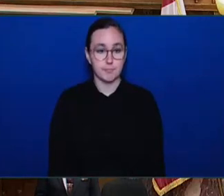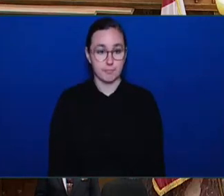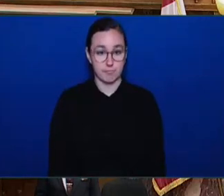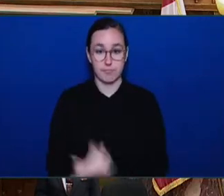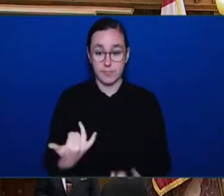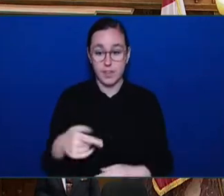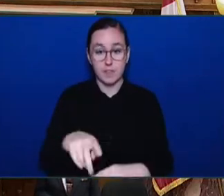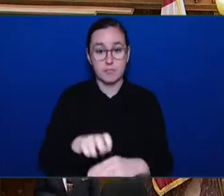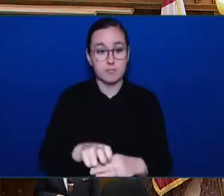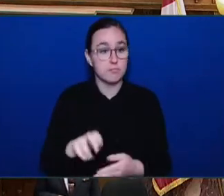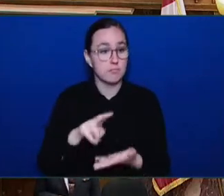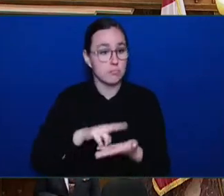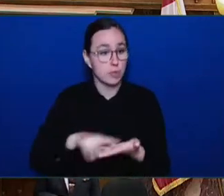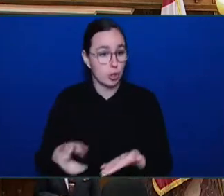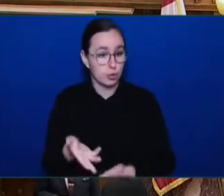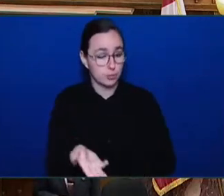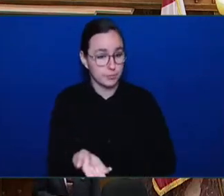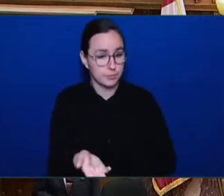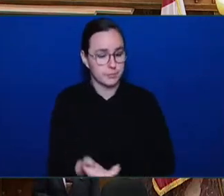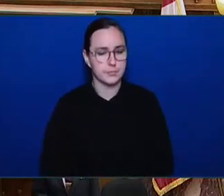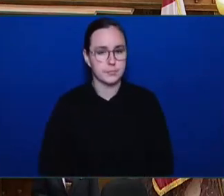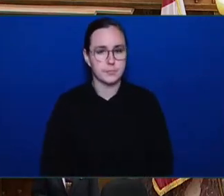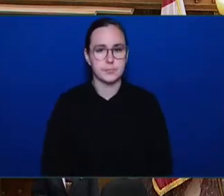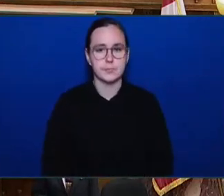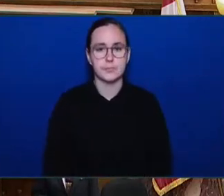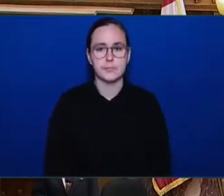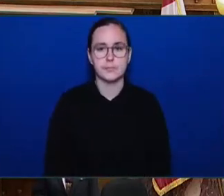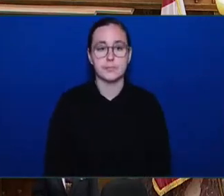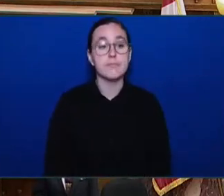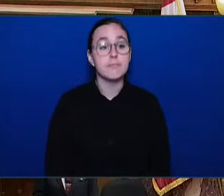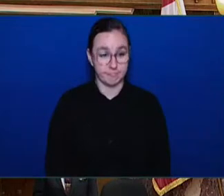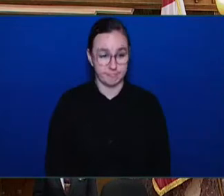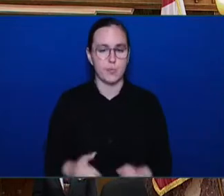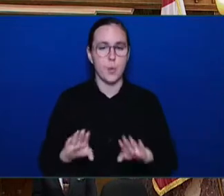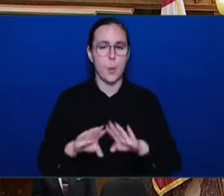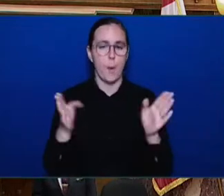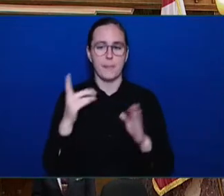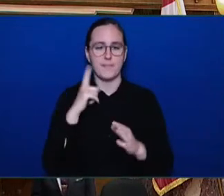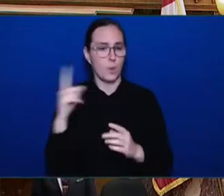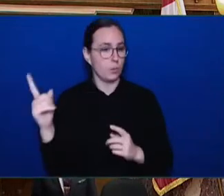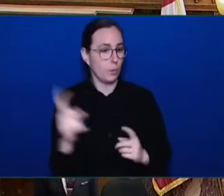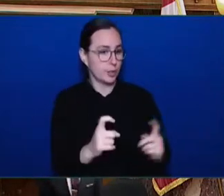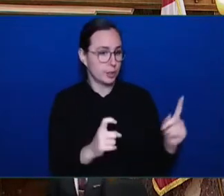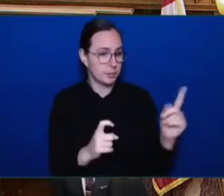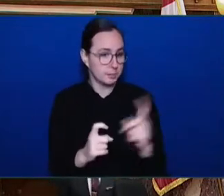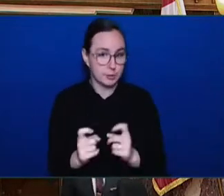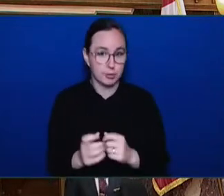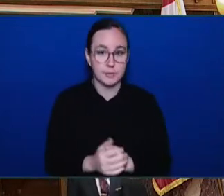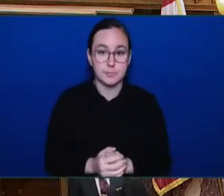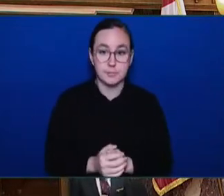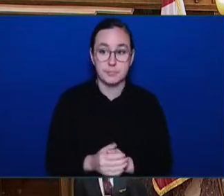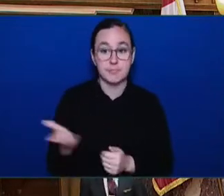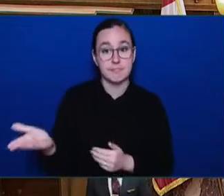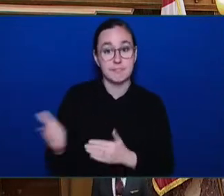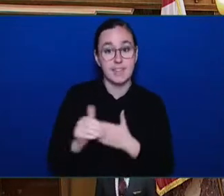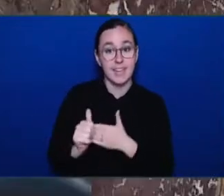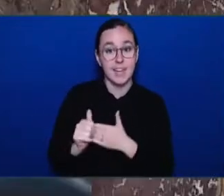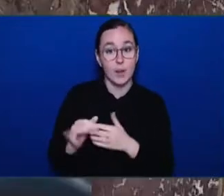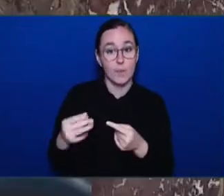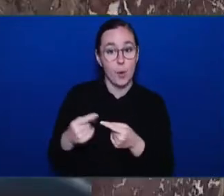Oral questions by members? Leader of the Official Opposition. Thank you, Mr. Speaker, Mr. Speaker.